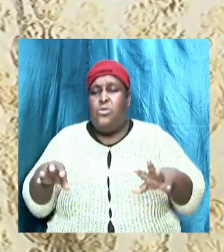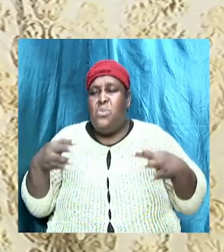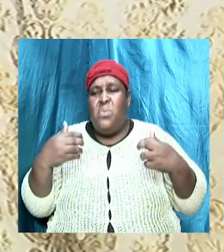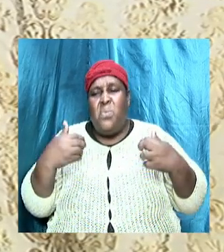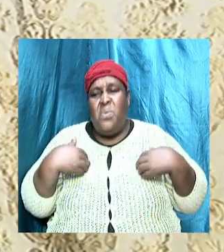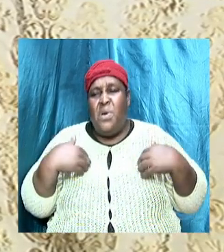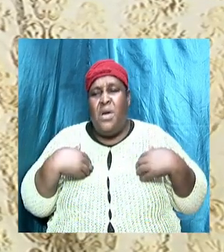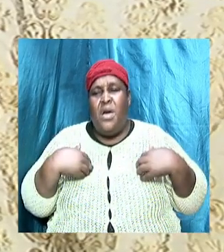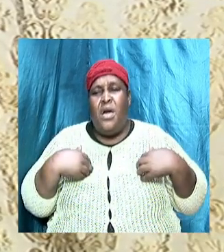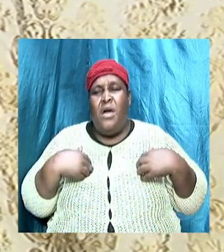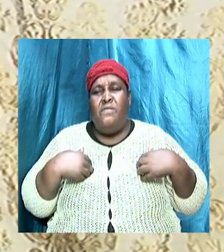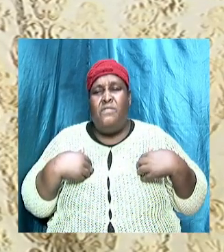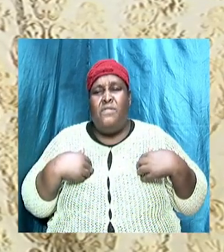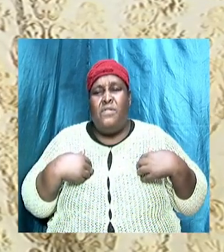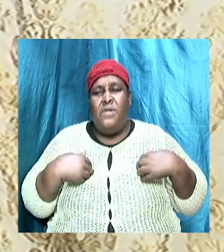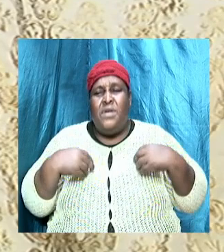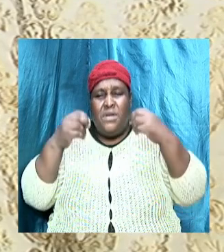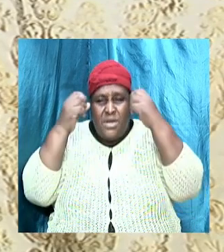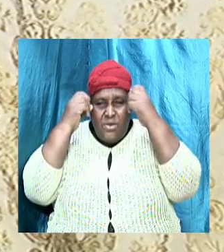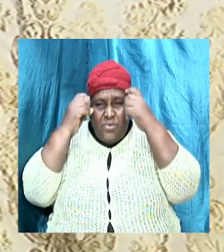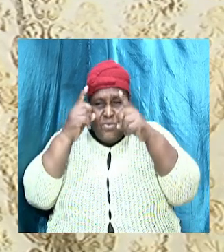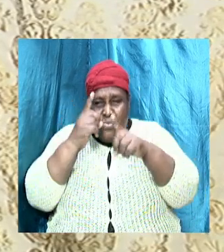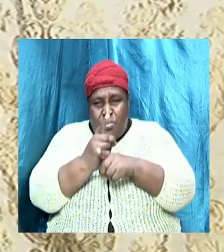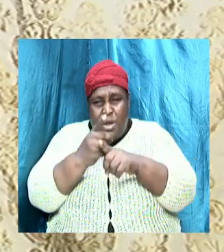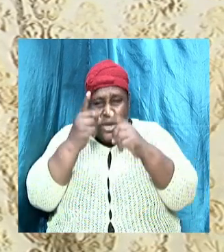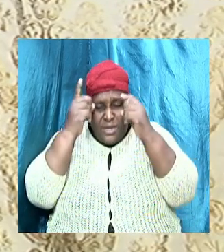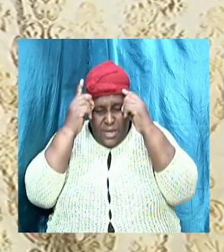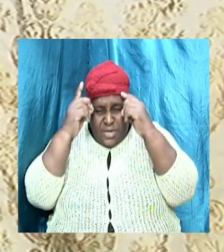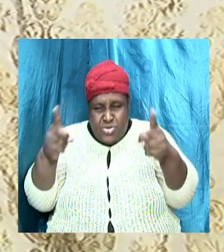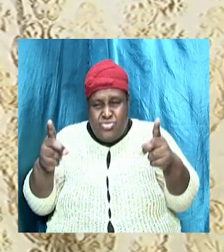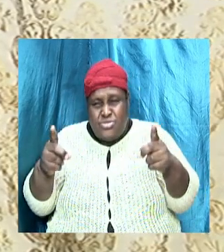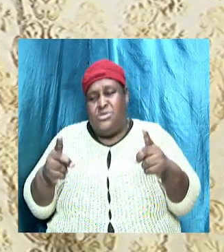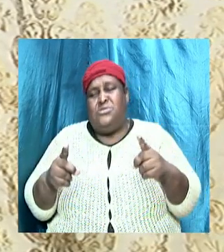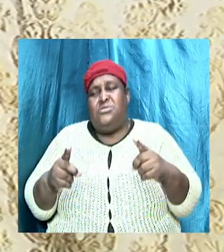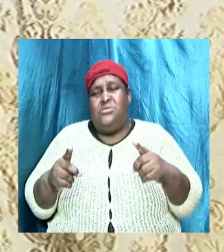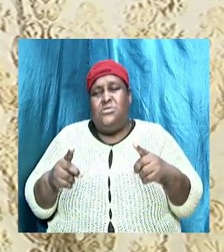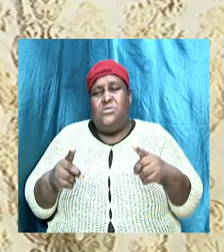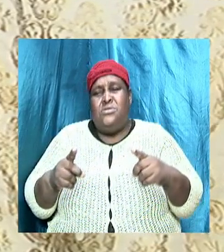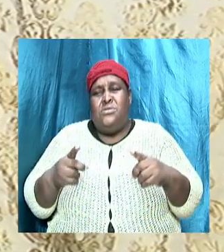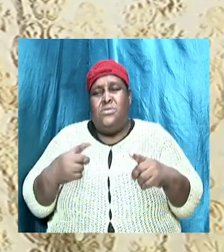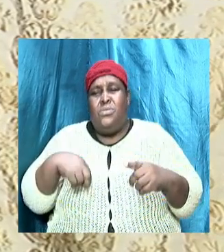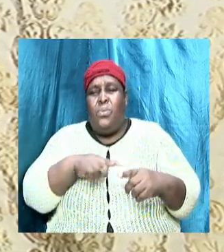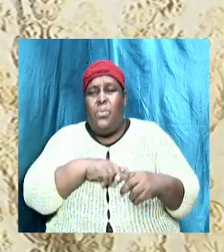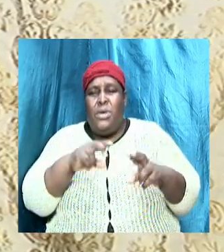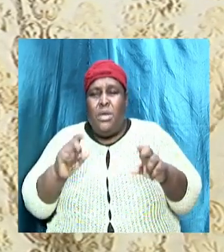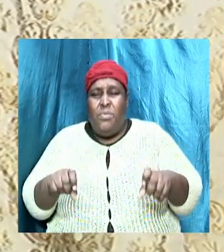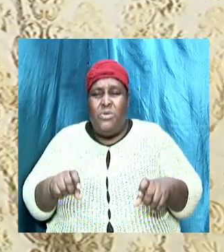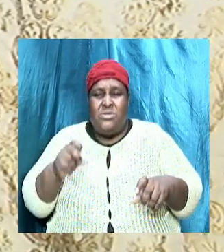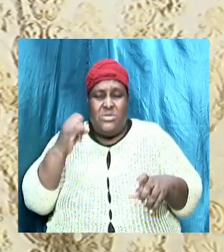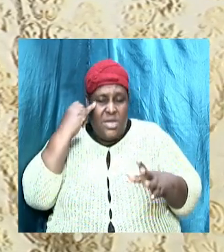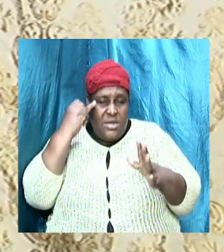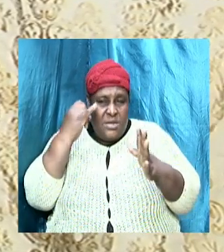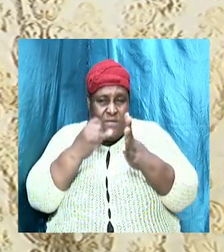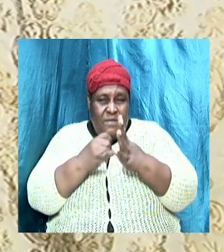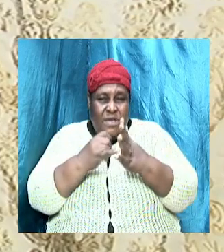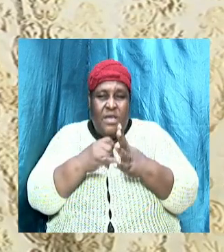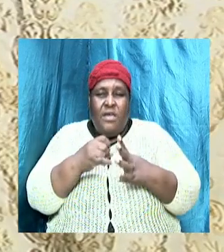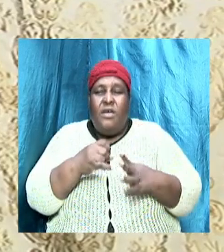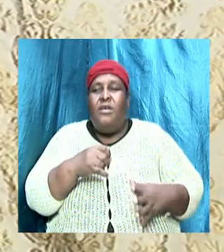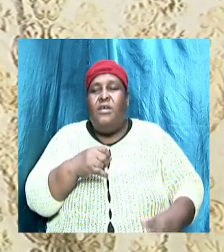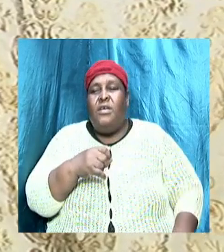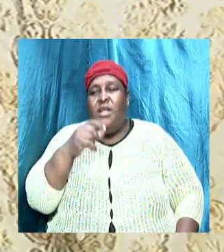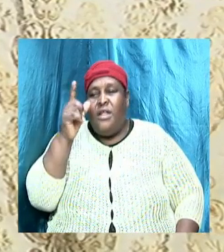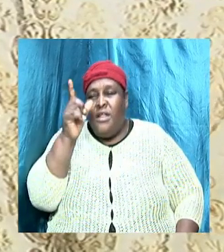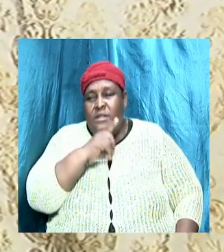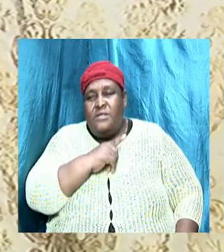must be able to identify, you know, false teachers and false teaching. And to do so, we must know what to look for.